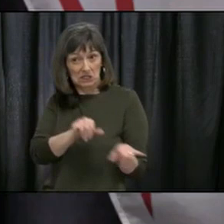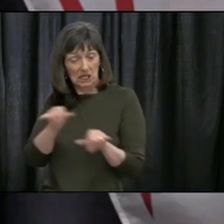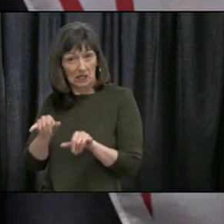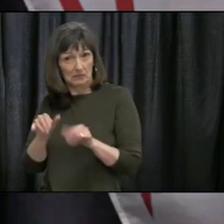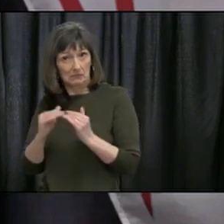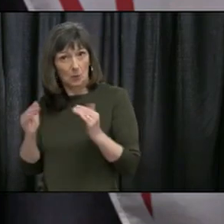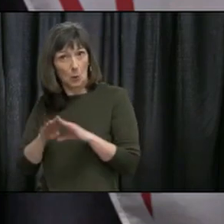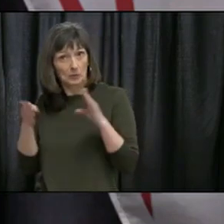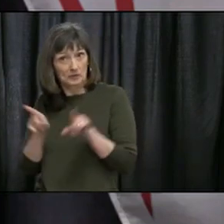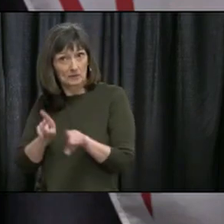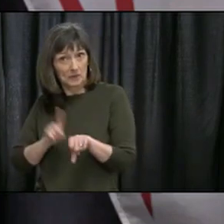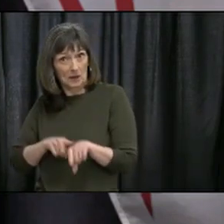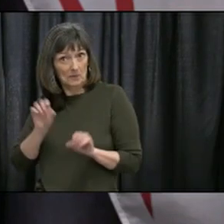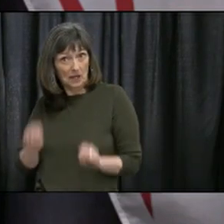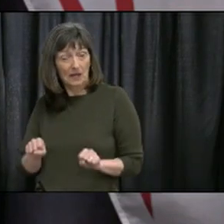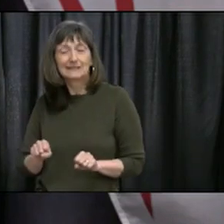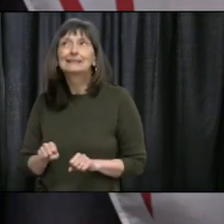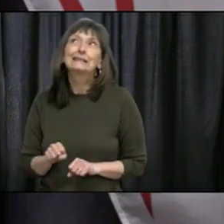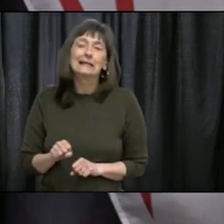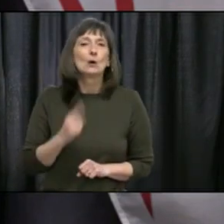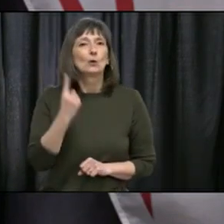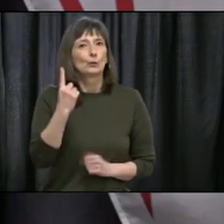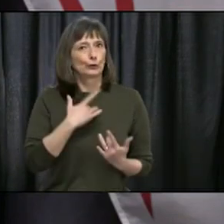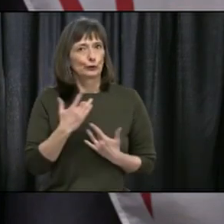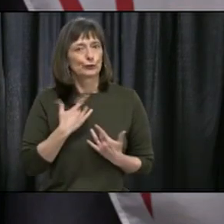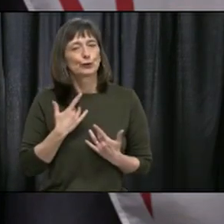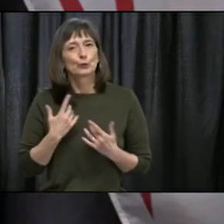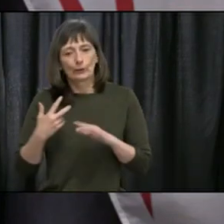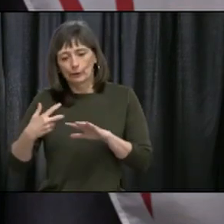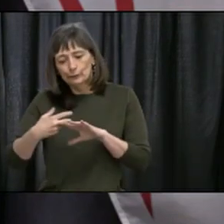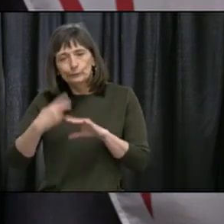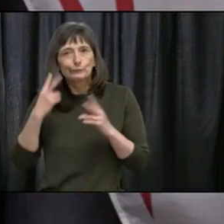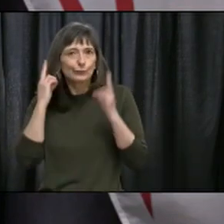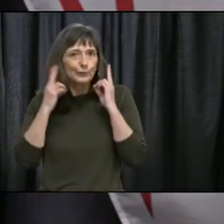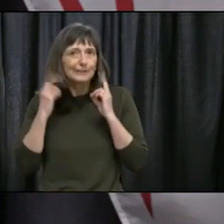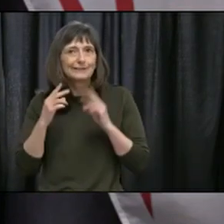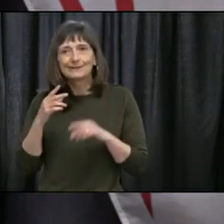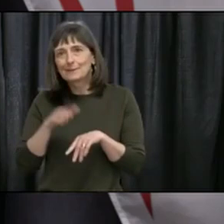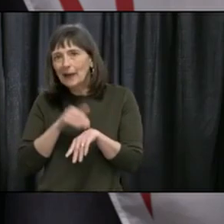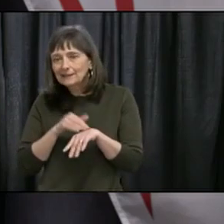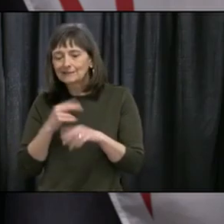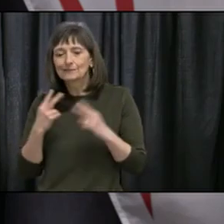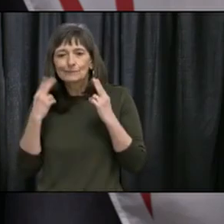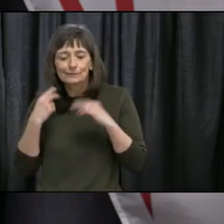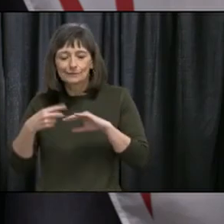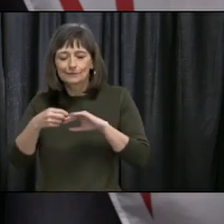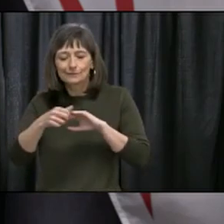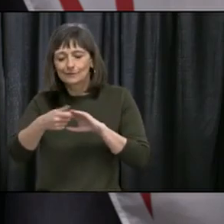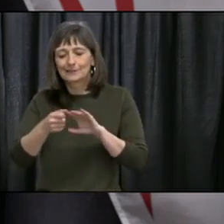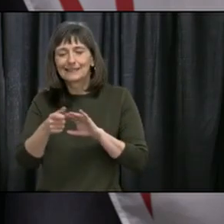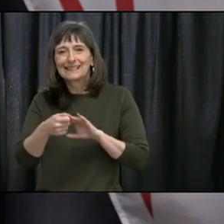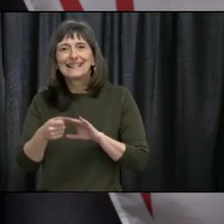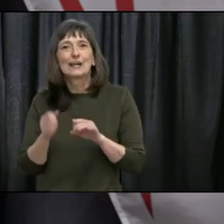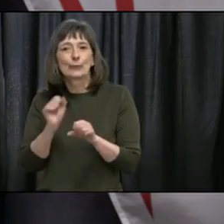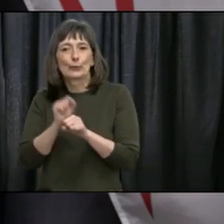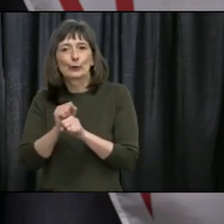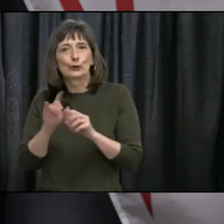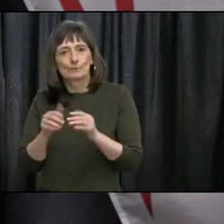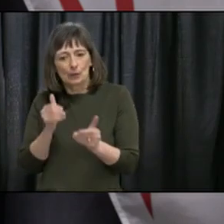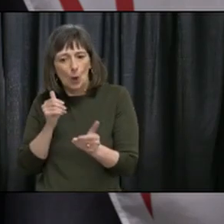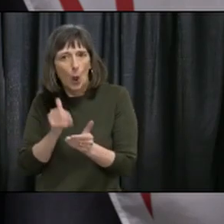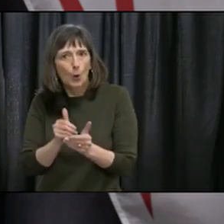Part of the concern about grooming is, you know, would be how close employees have to get to be able to